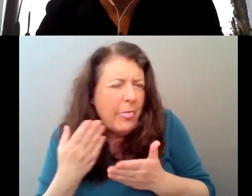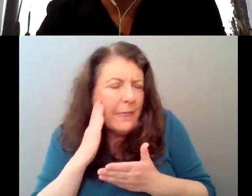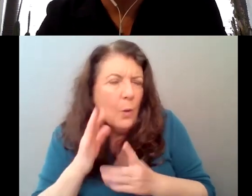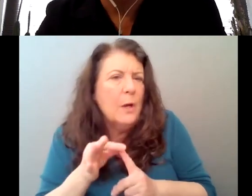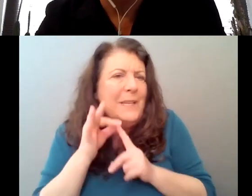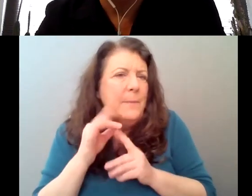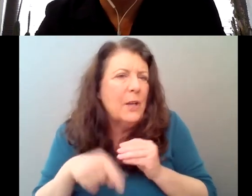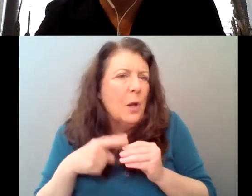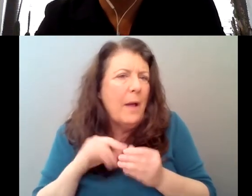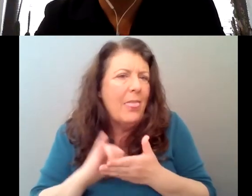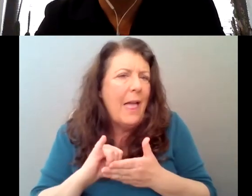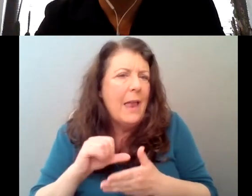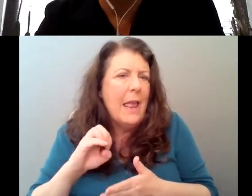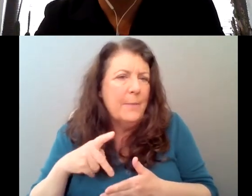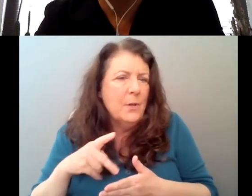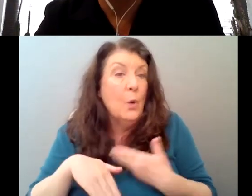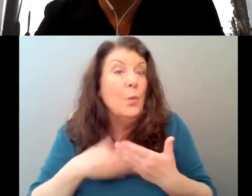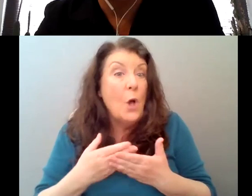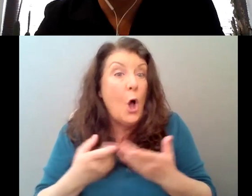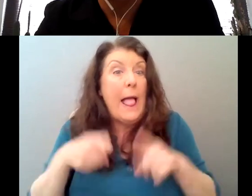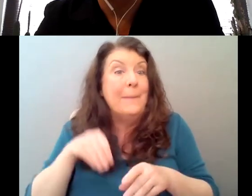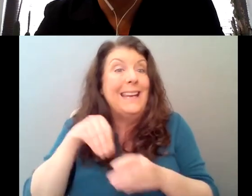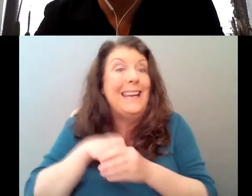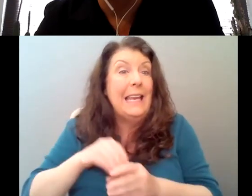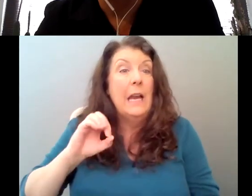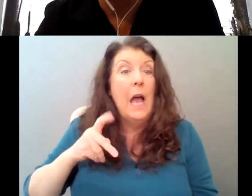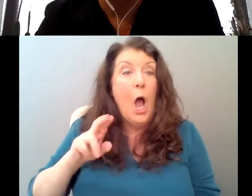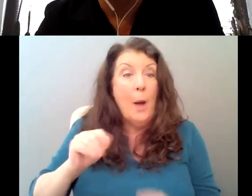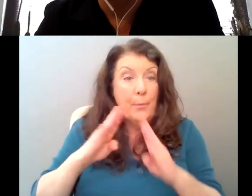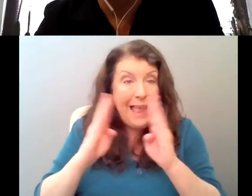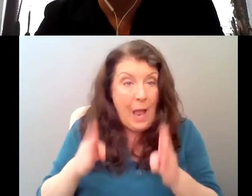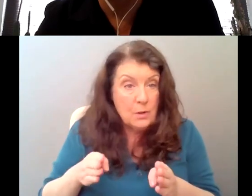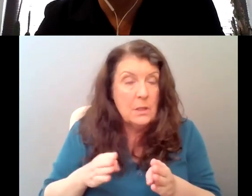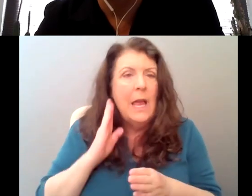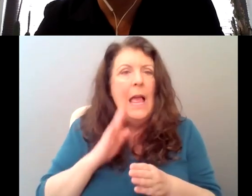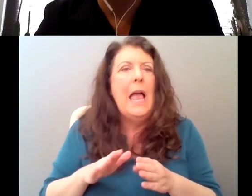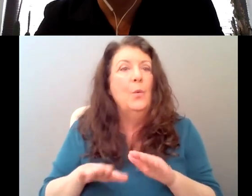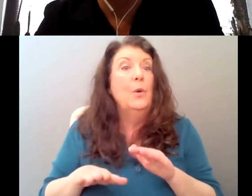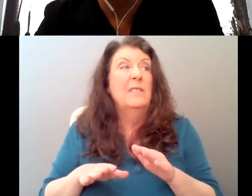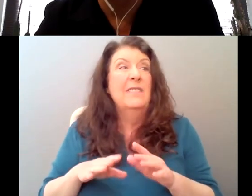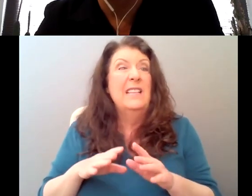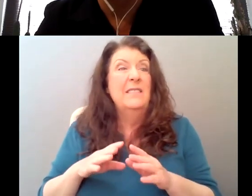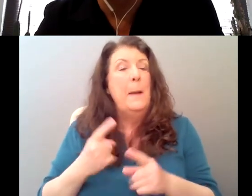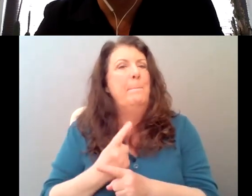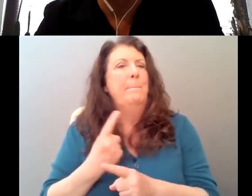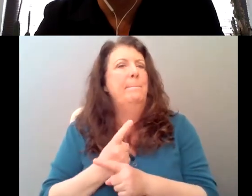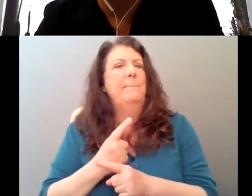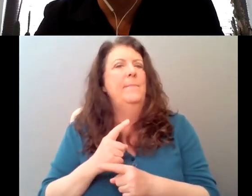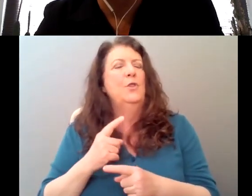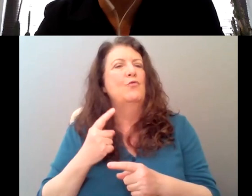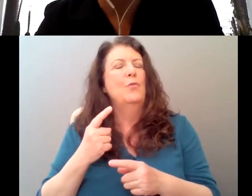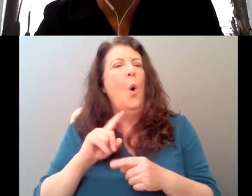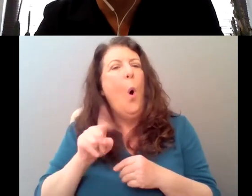about this episode was that it was all going to take place in the opera house and that it was going to be essentially just our, our series regulars. It was going to be just